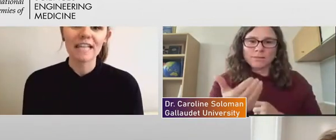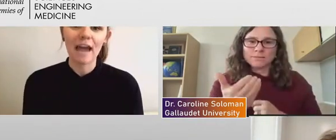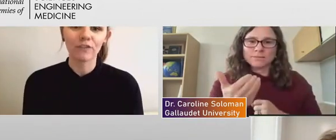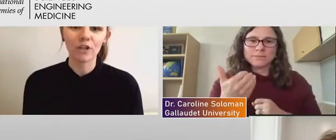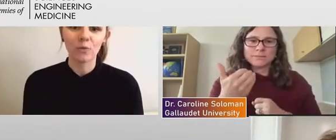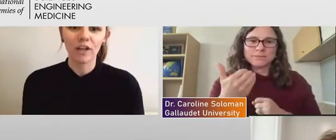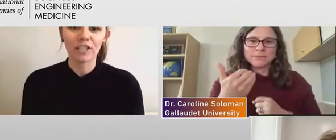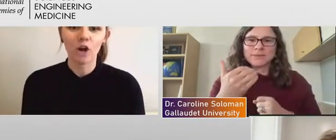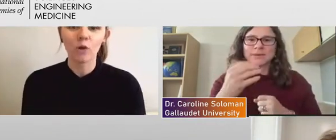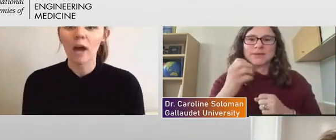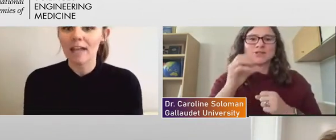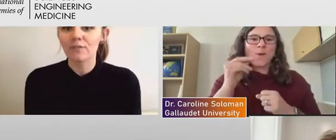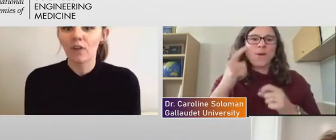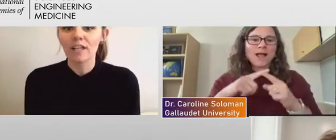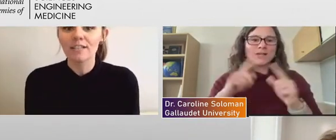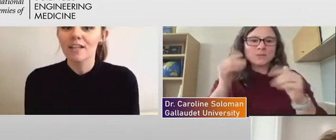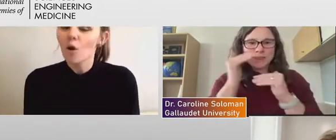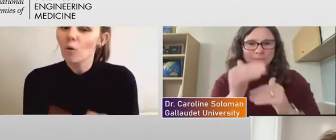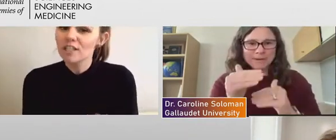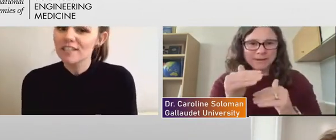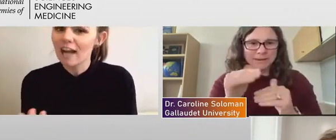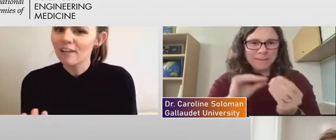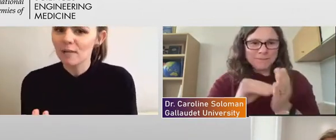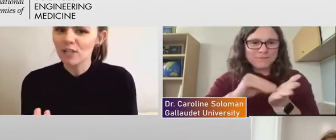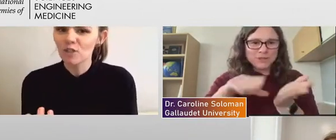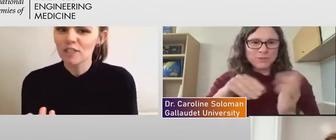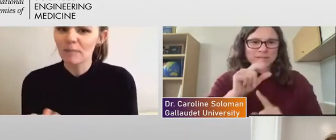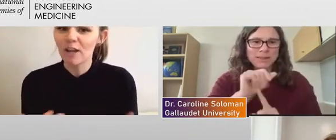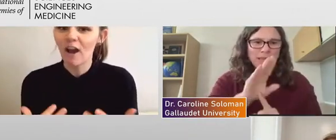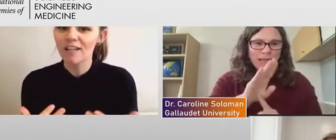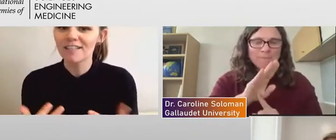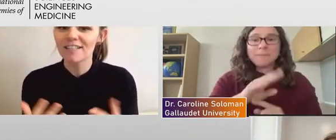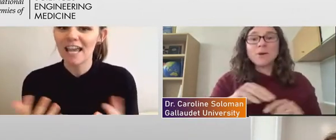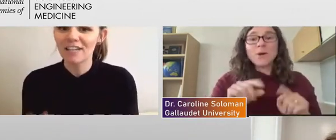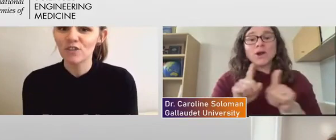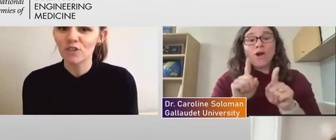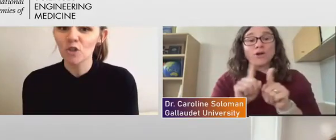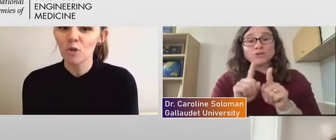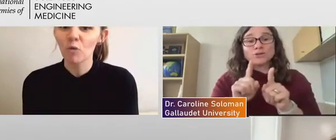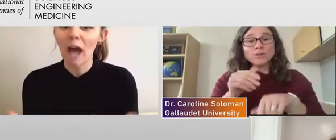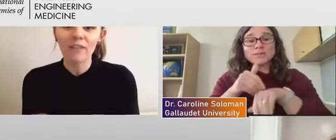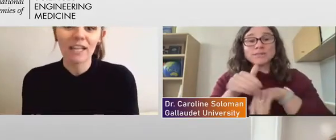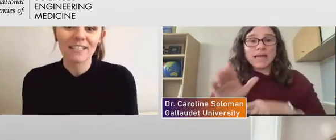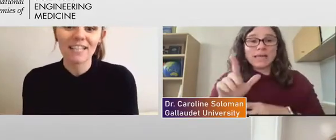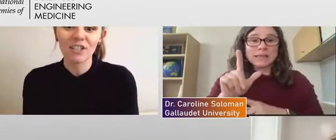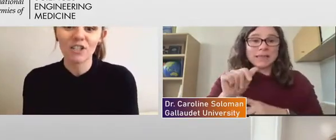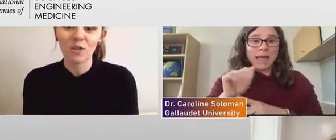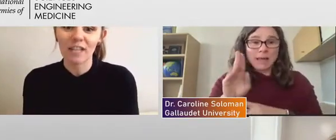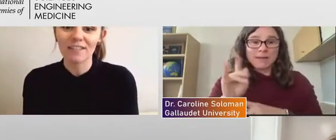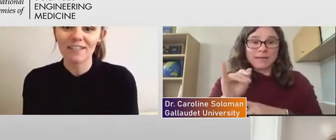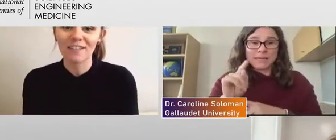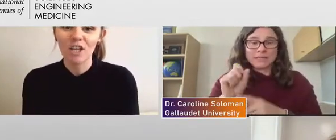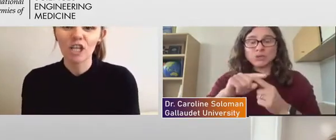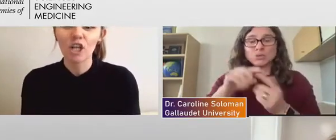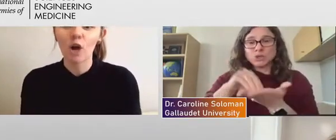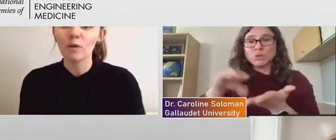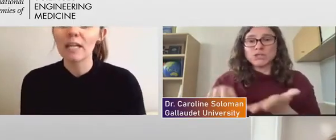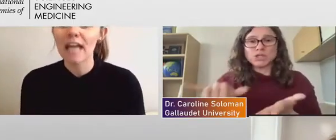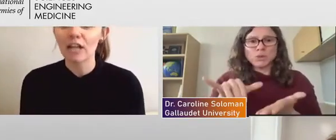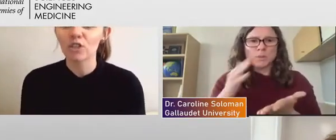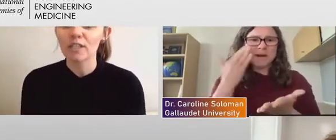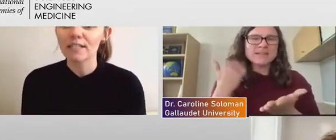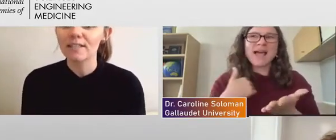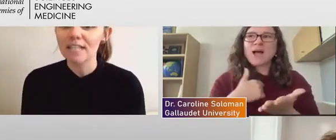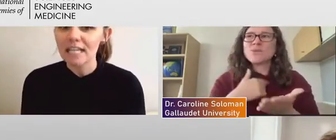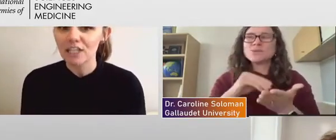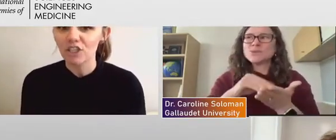we'll see everyone, you know, as far as, which is kind of interesting because in Zoom we'll have like six students, you know, and we